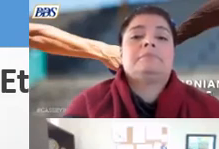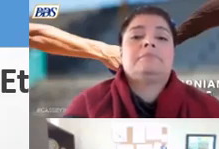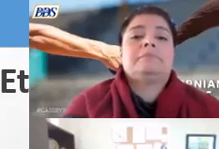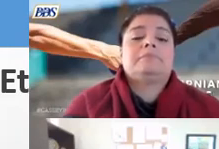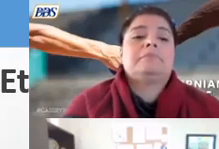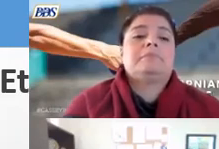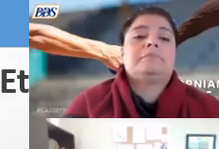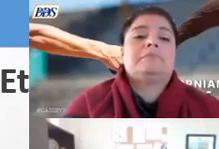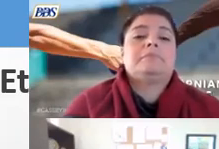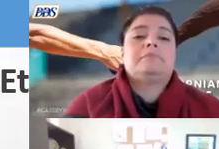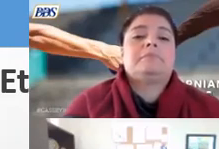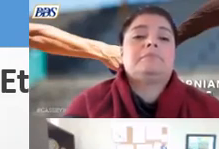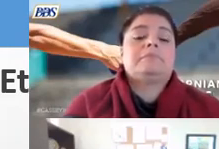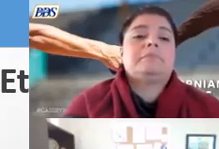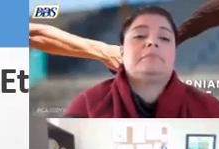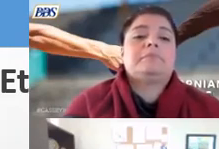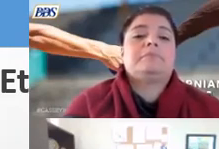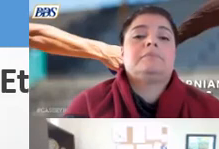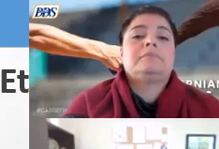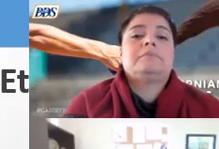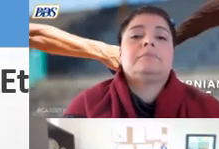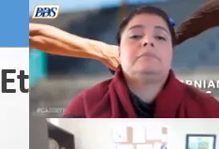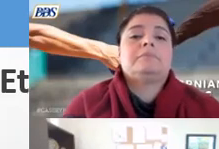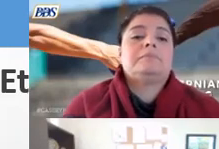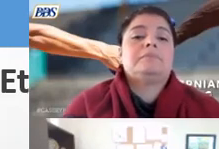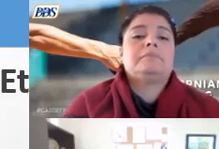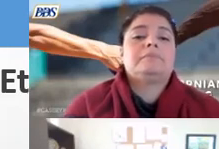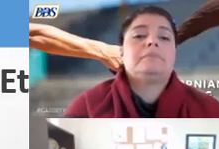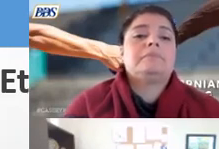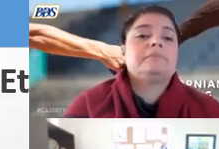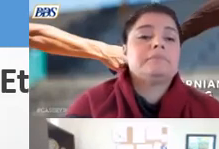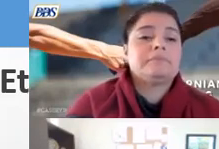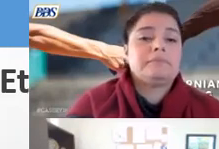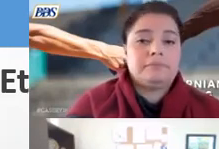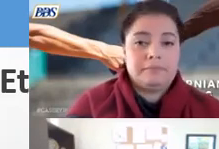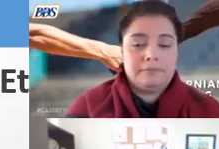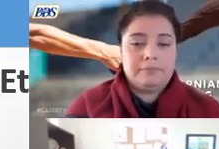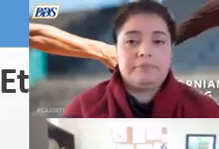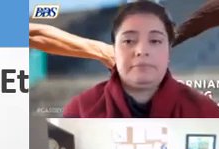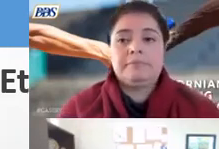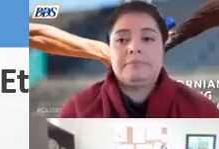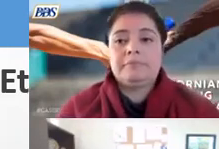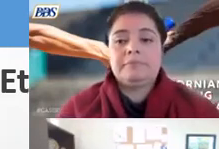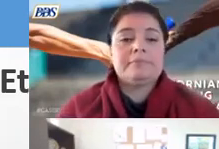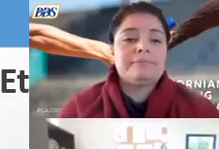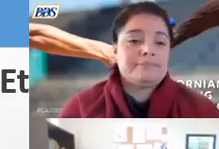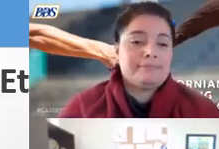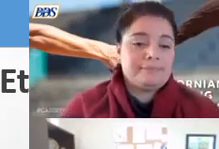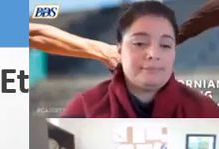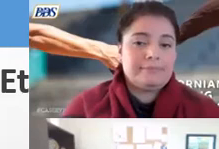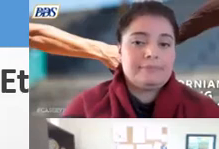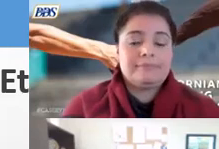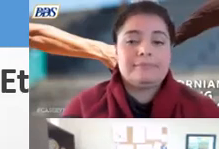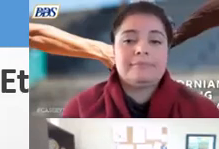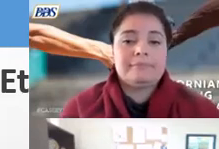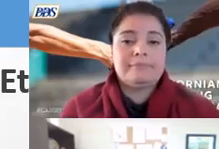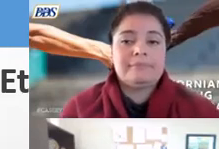on the white population which raises the question and deserves the answer uh why is that which